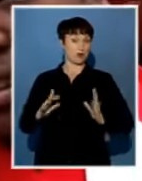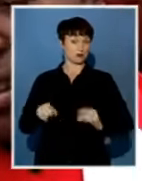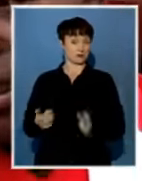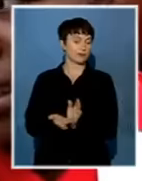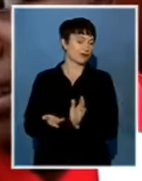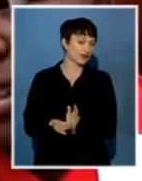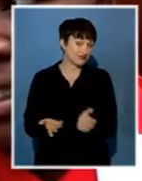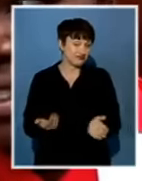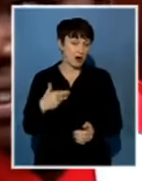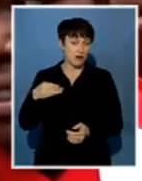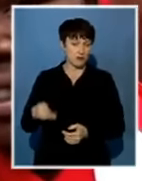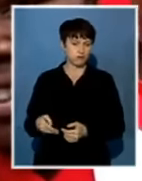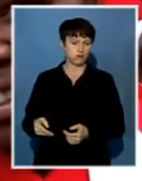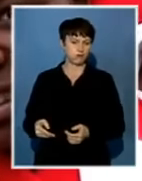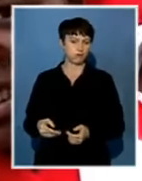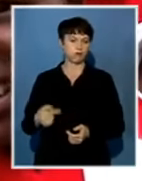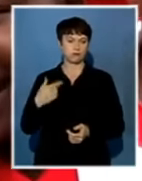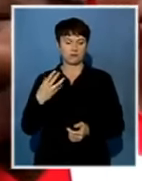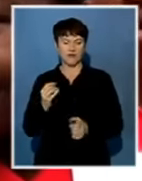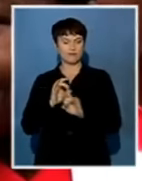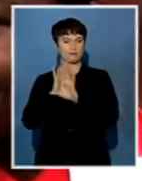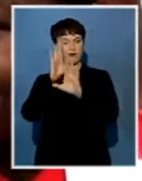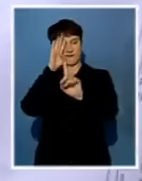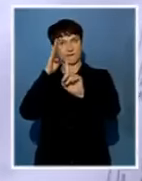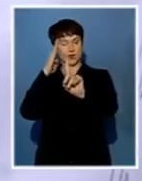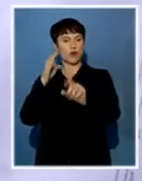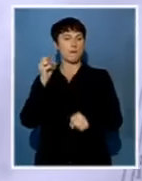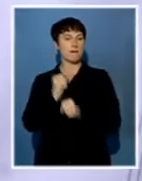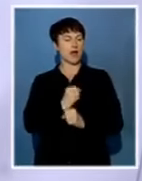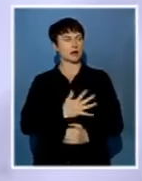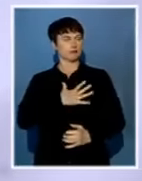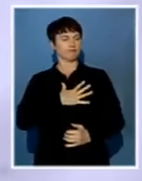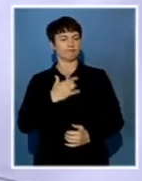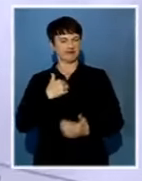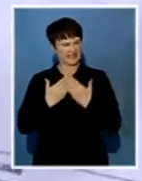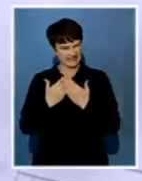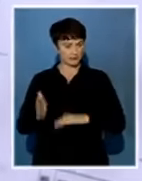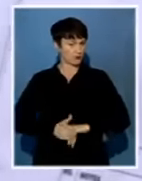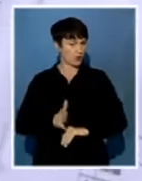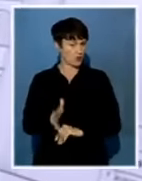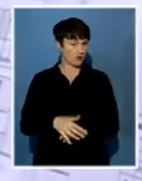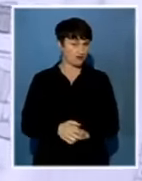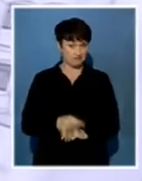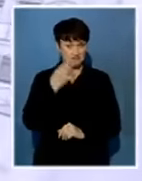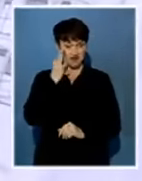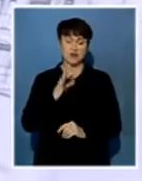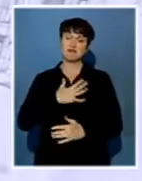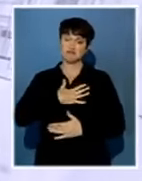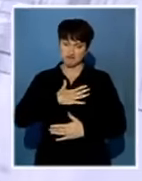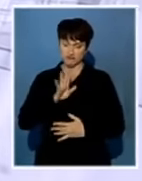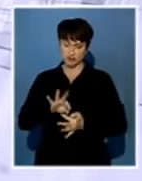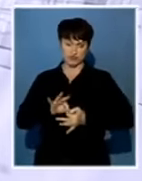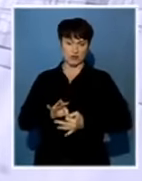such a school. It inspires us to have a brighter future and study harder. Government is committed to help restore the school's legacy,